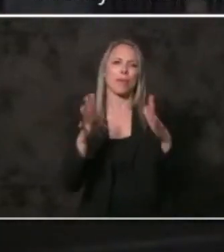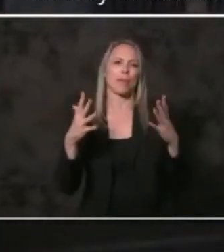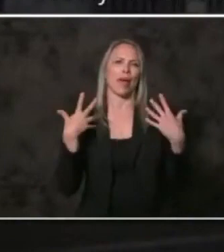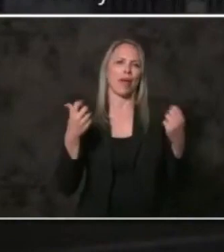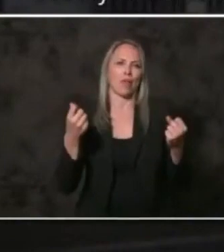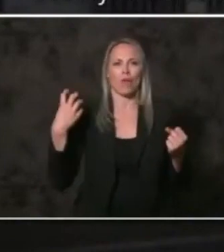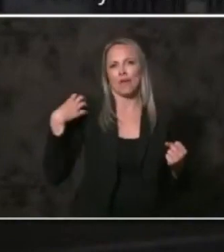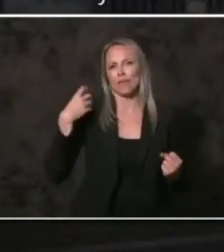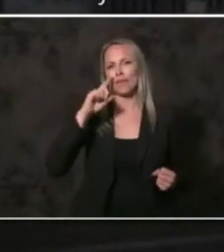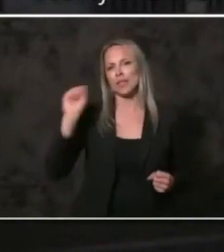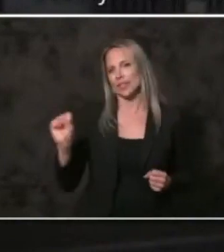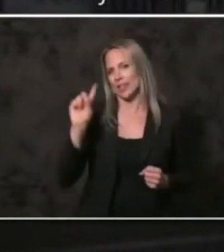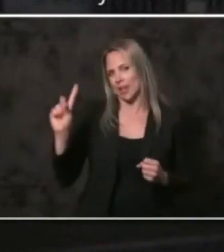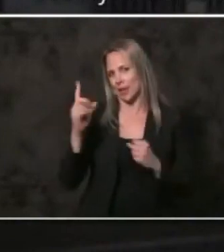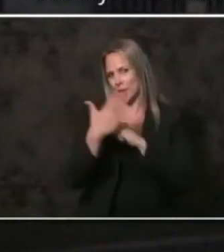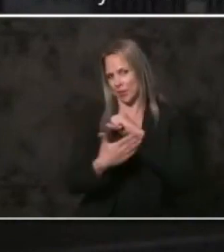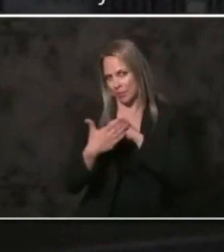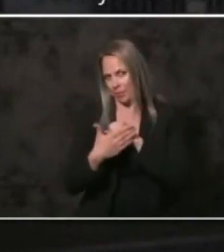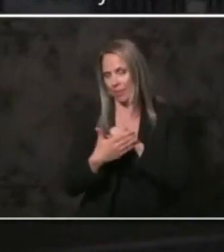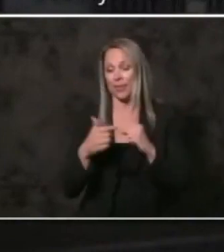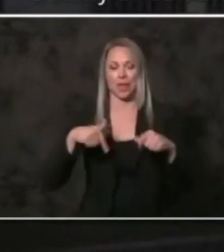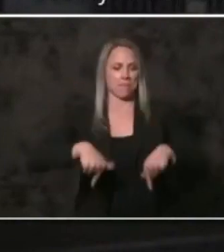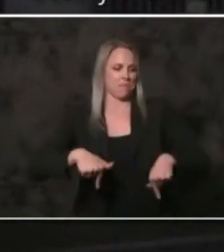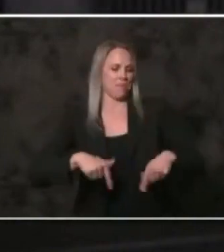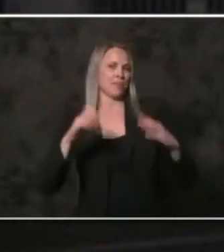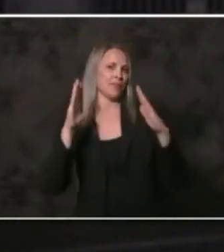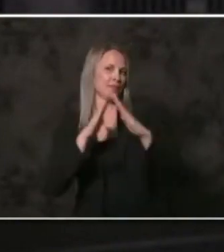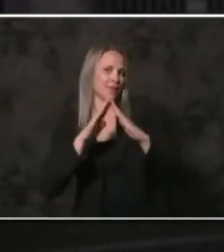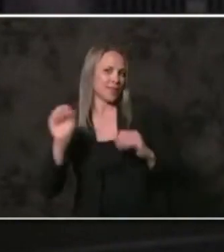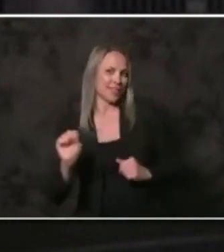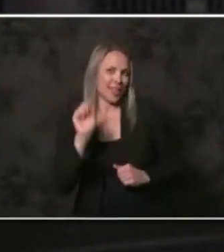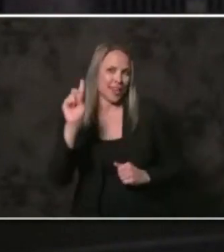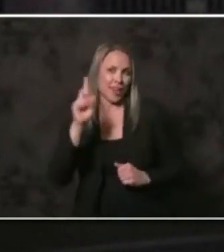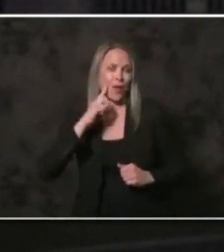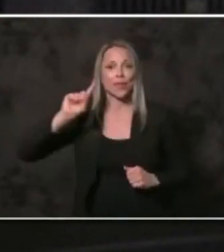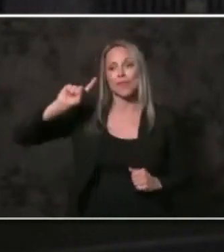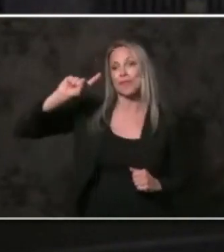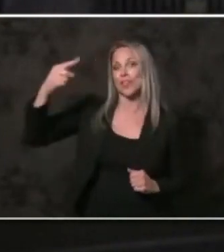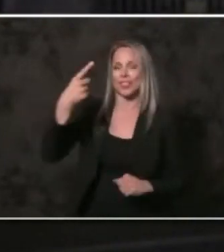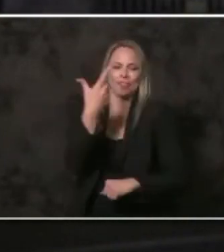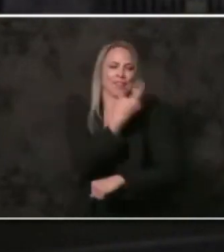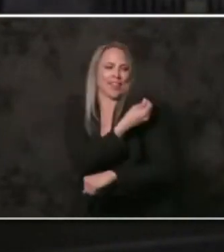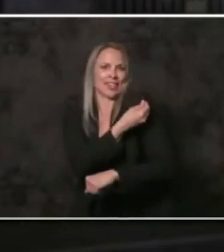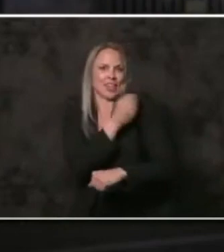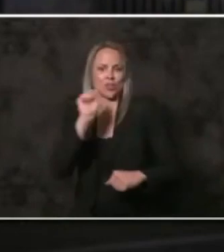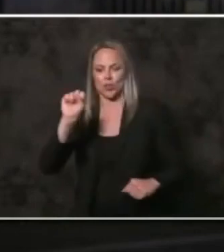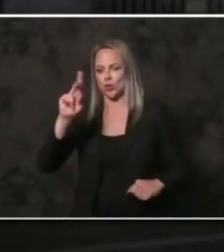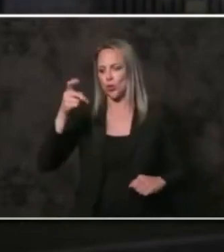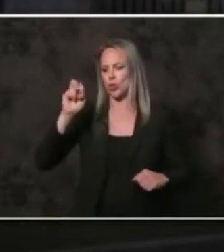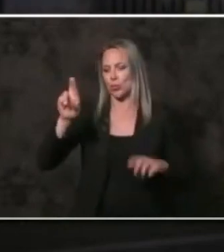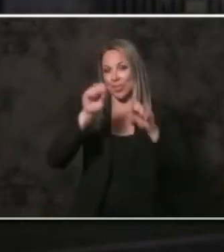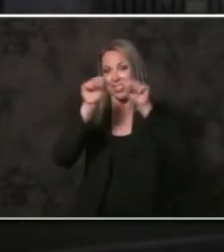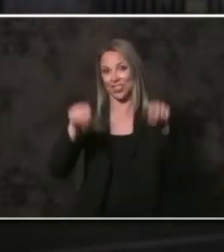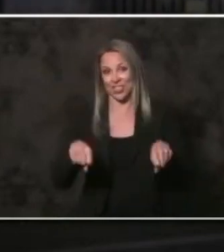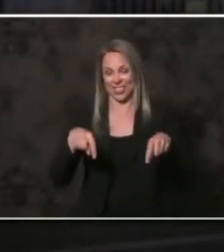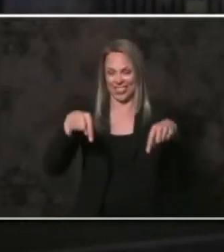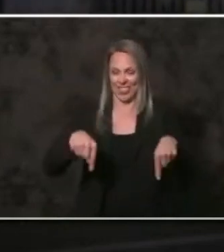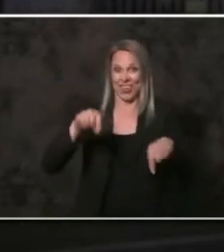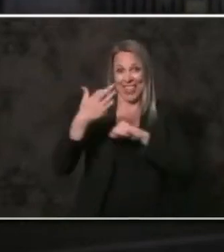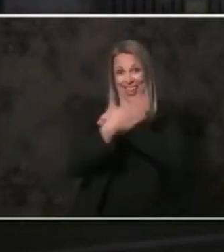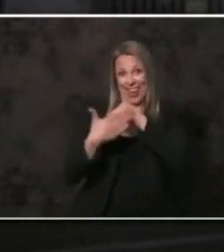the brave? And the technology